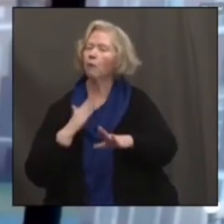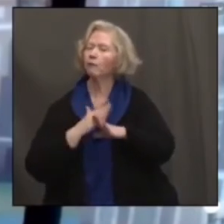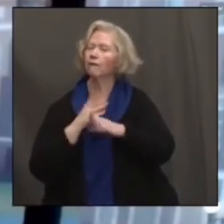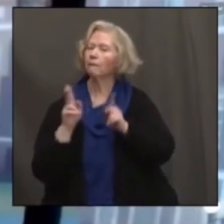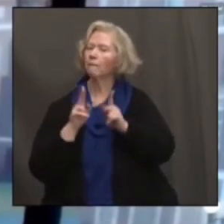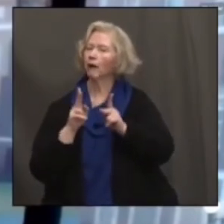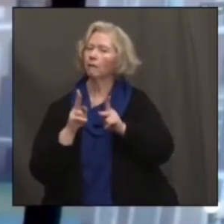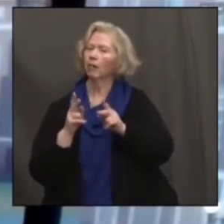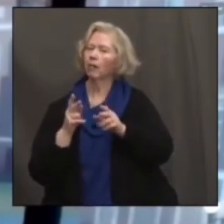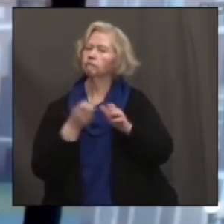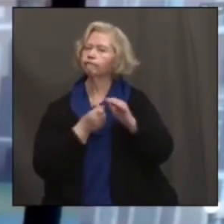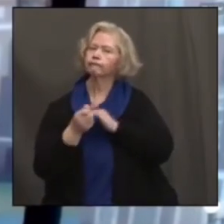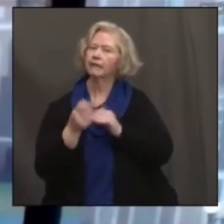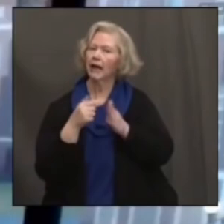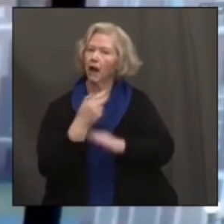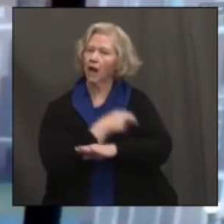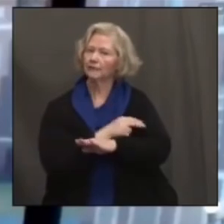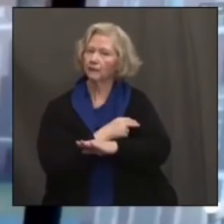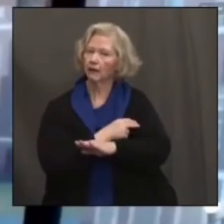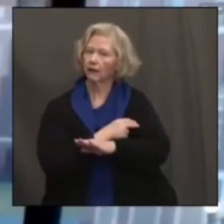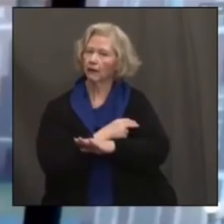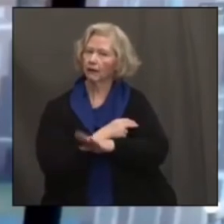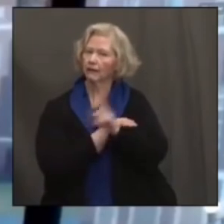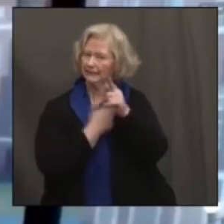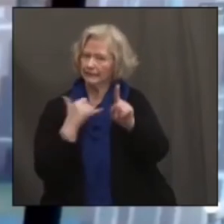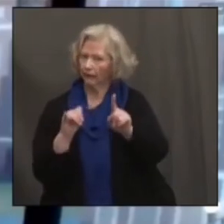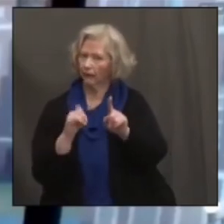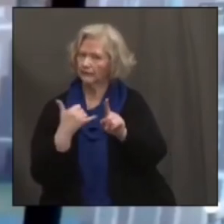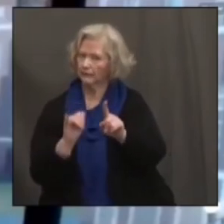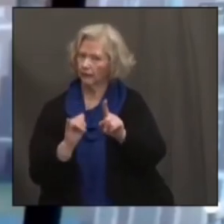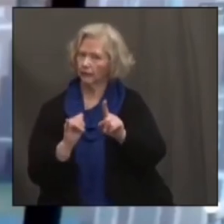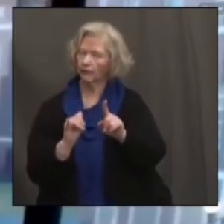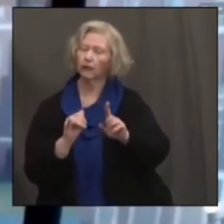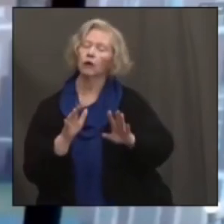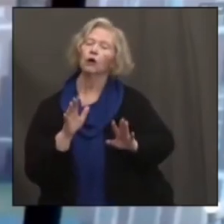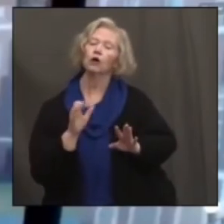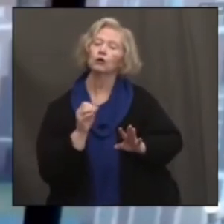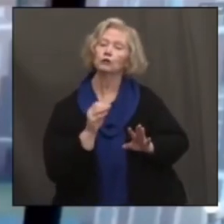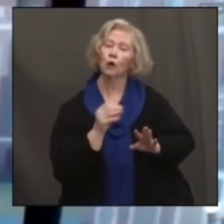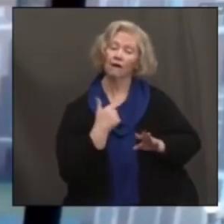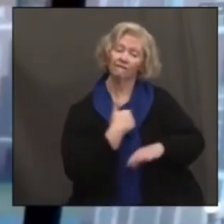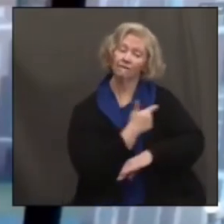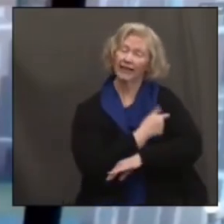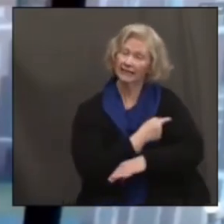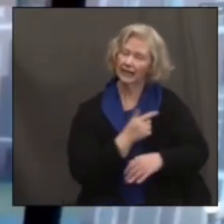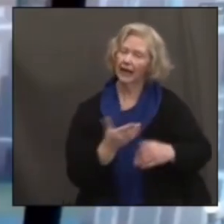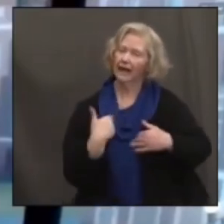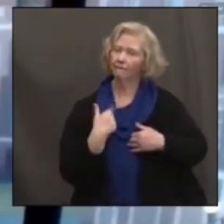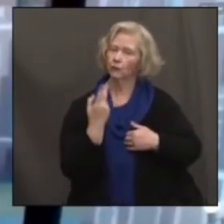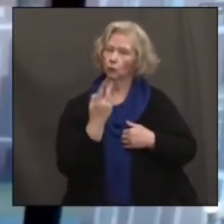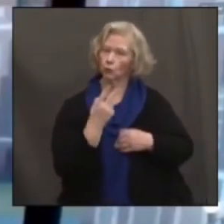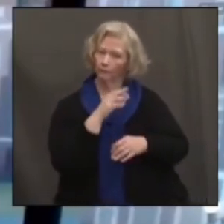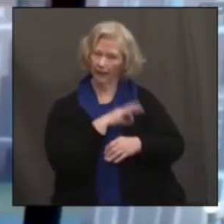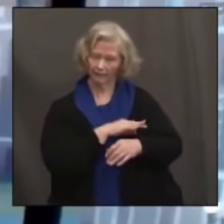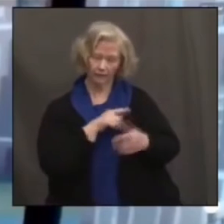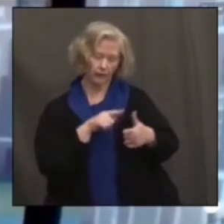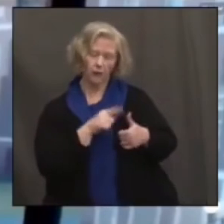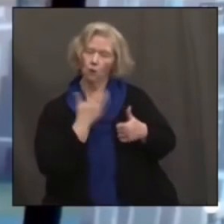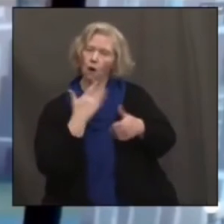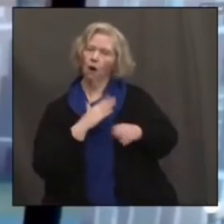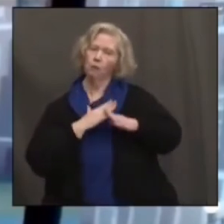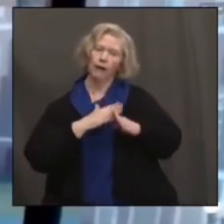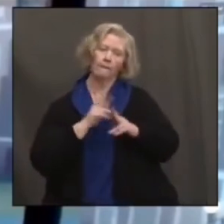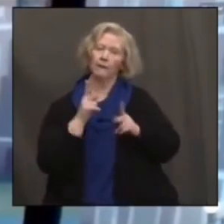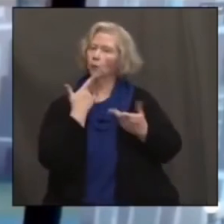So, going back to kind of the basic principles, you know, we use vaccinations for two ways. One is to protect people from dying and being